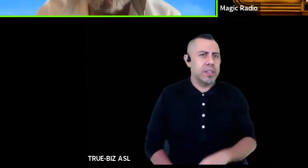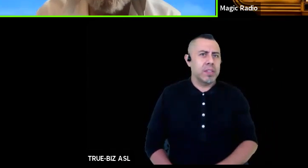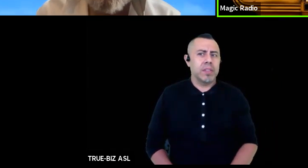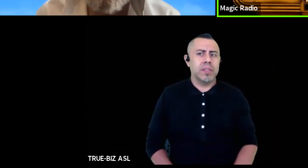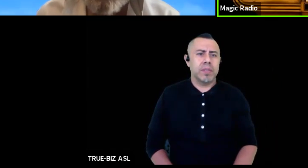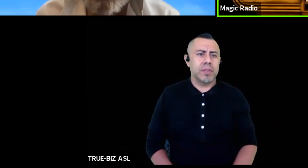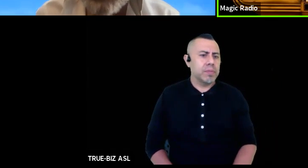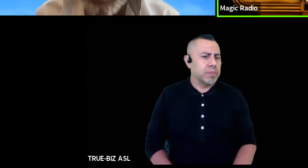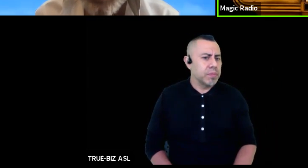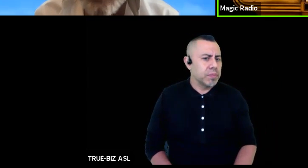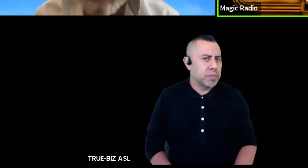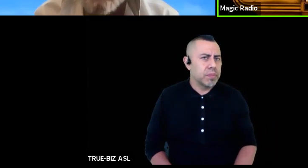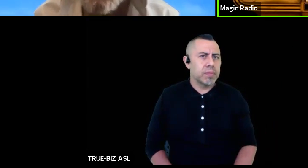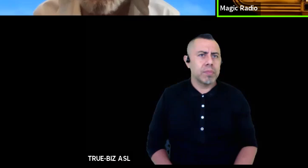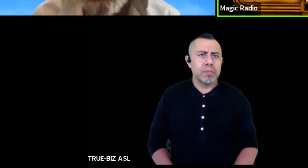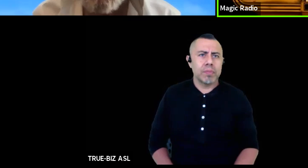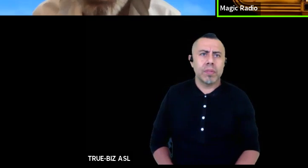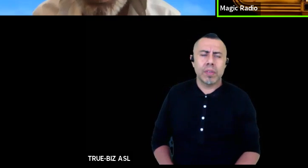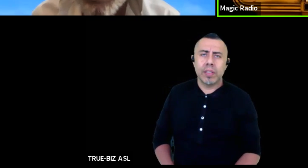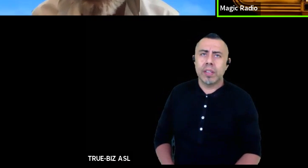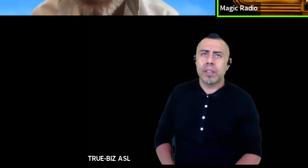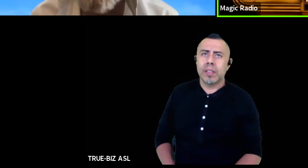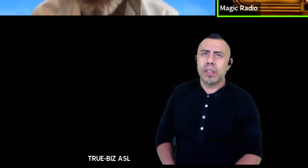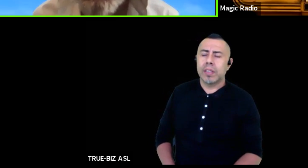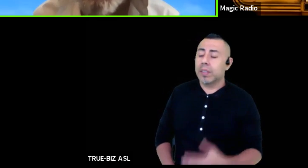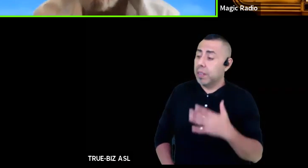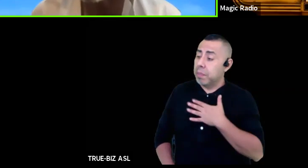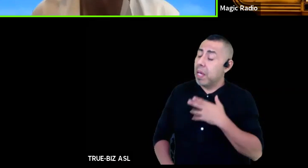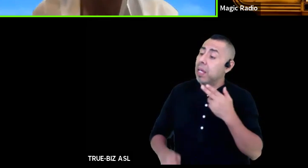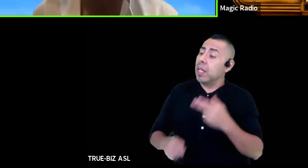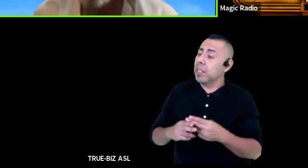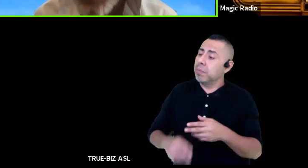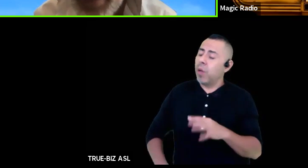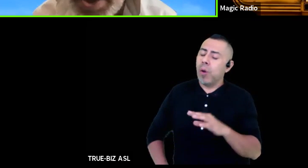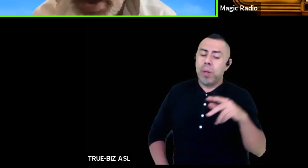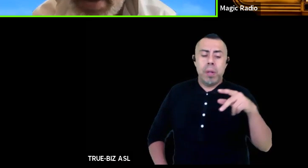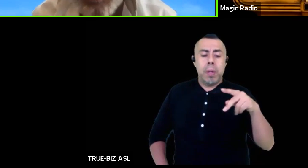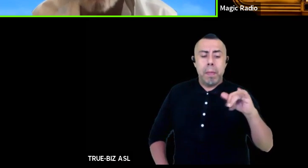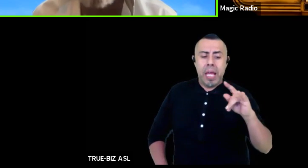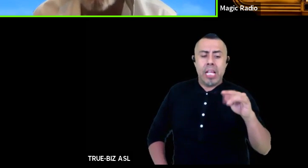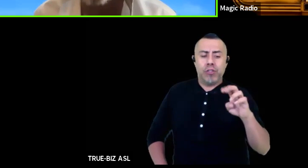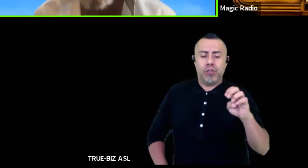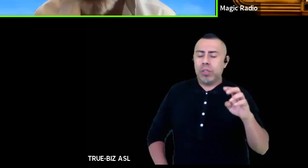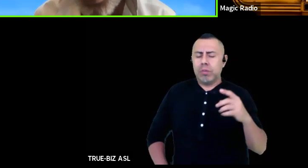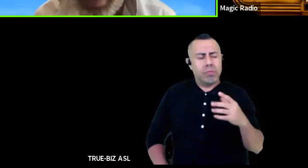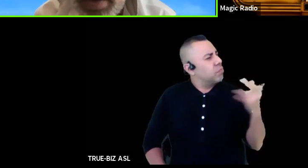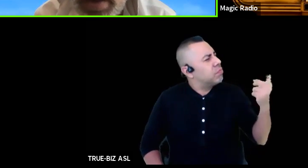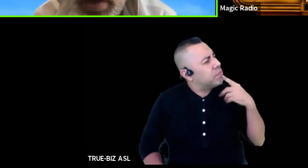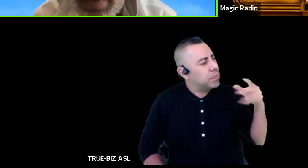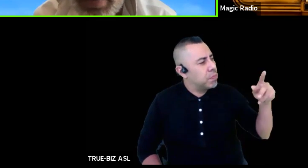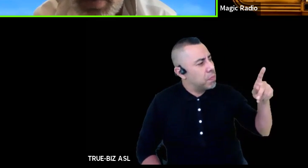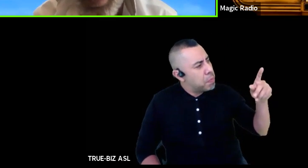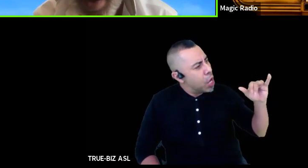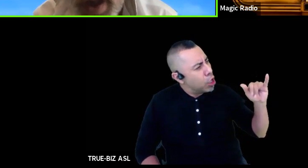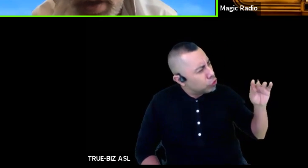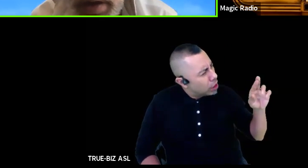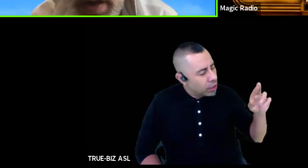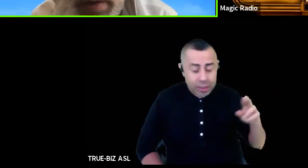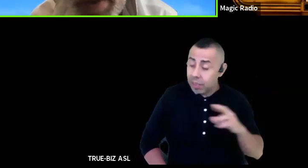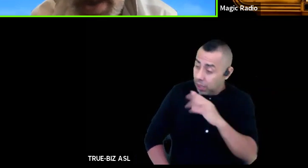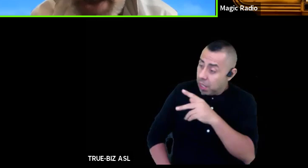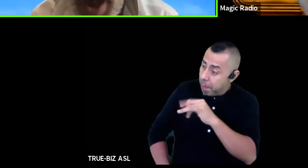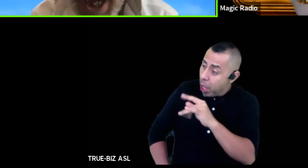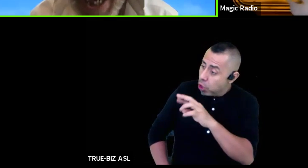what? my name's Pietra too Pietra Andreevich just like you why?